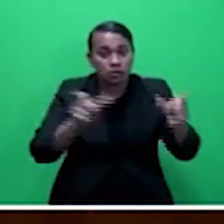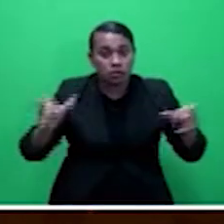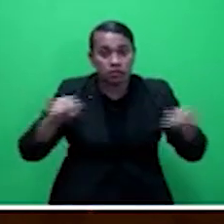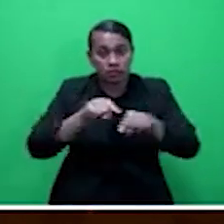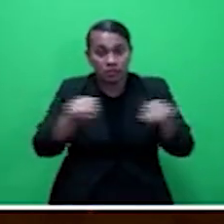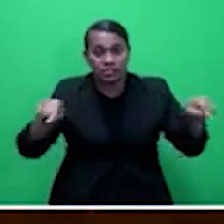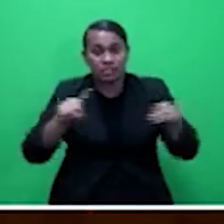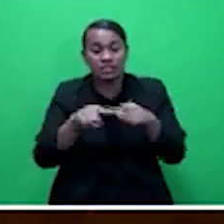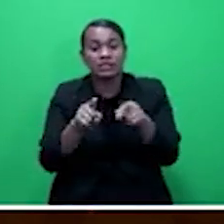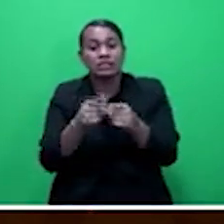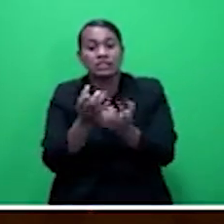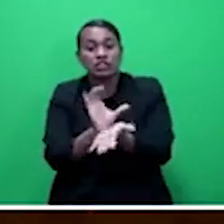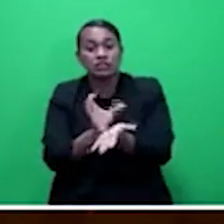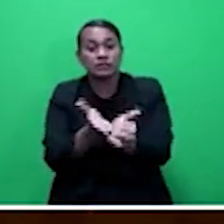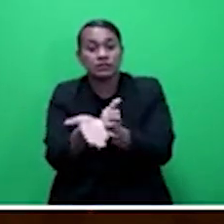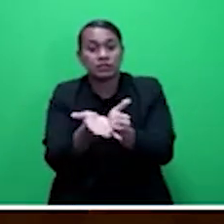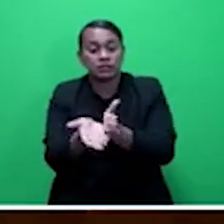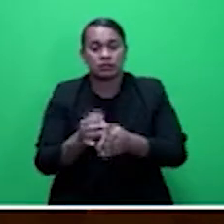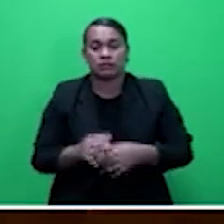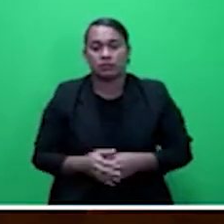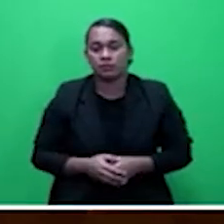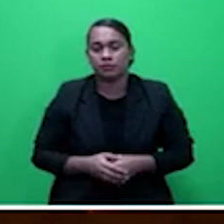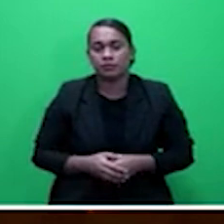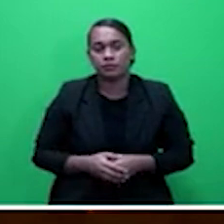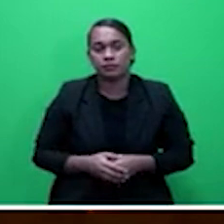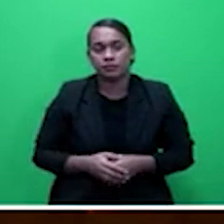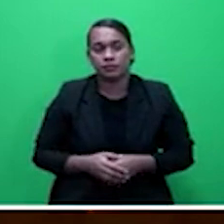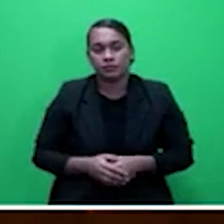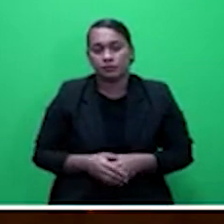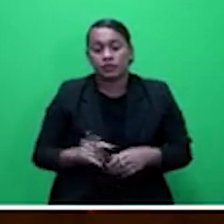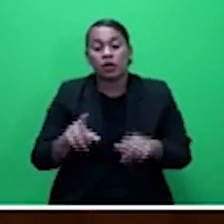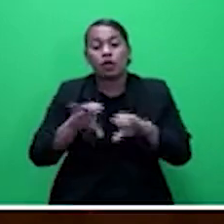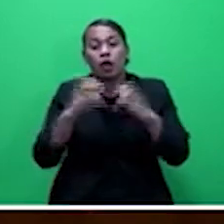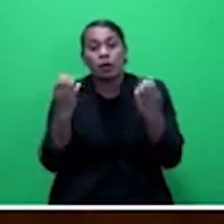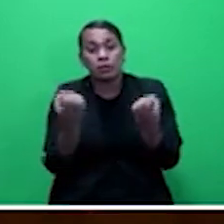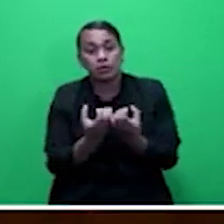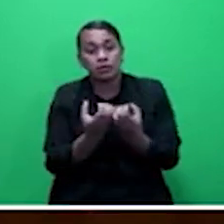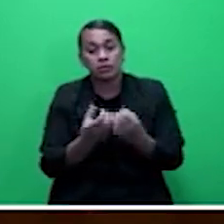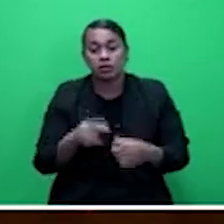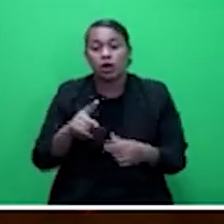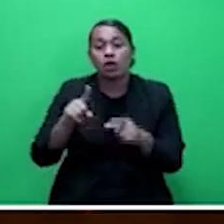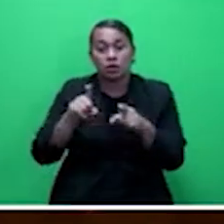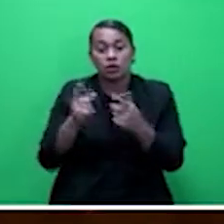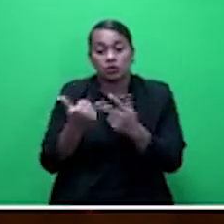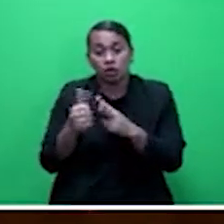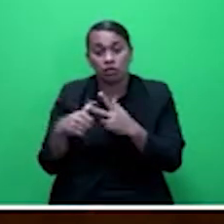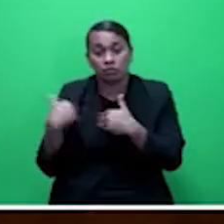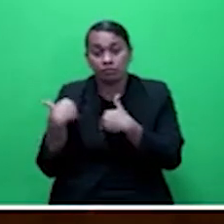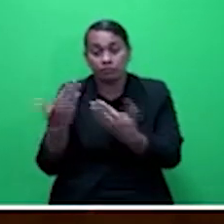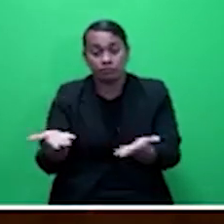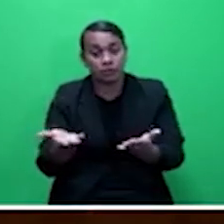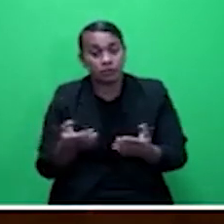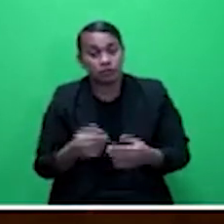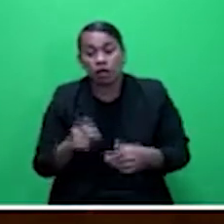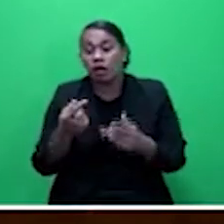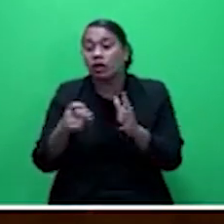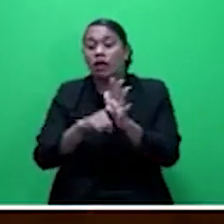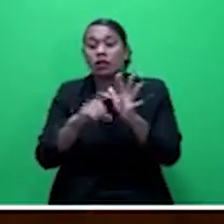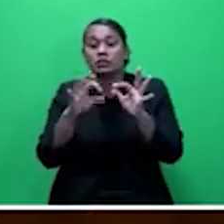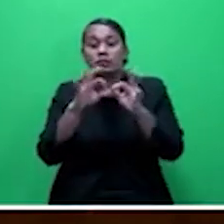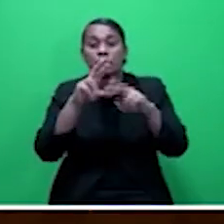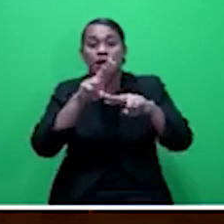Honourable Members, the Committee has tabled its RBF Insurance 2018 Annual Report this morning.